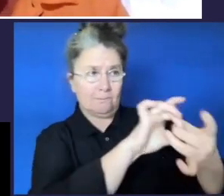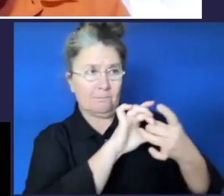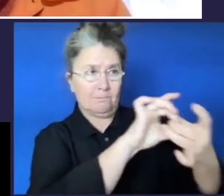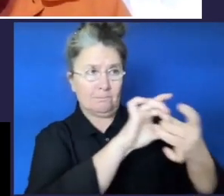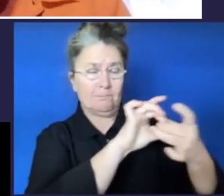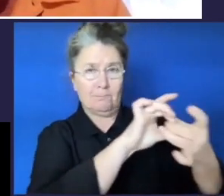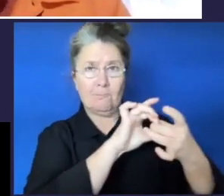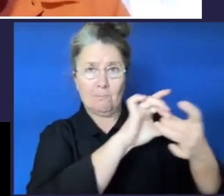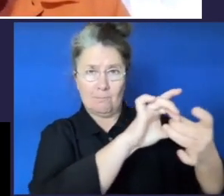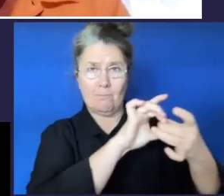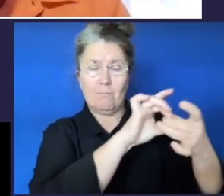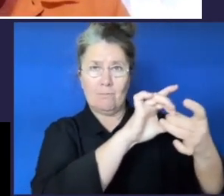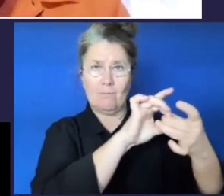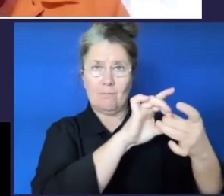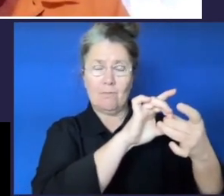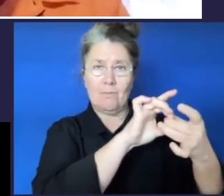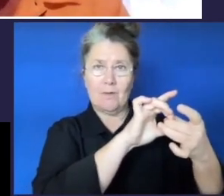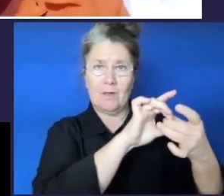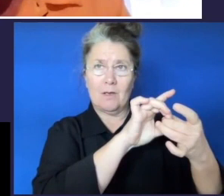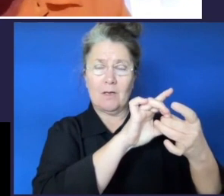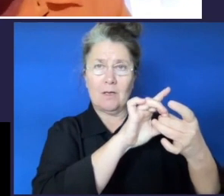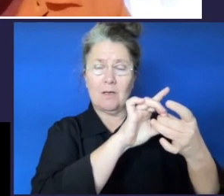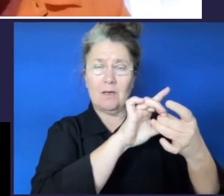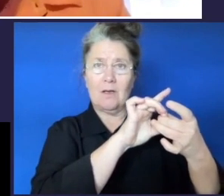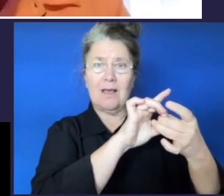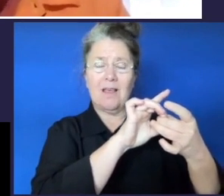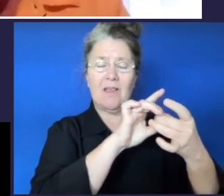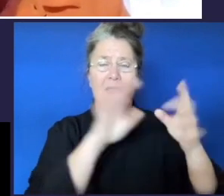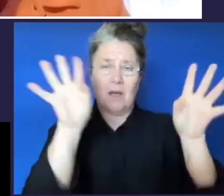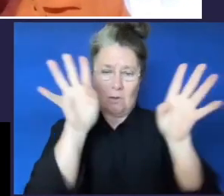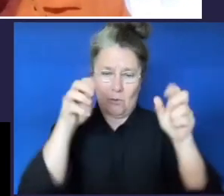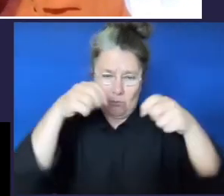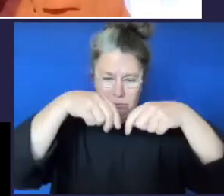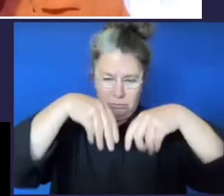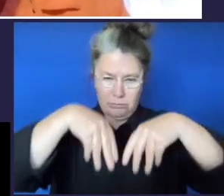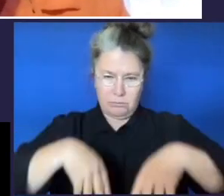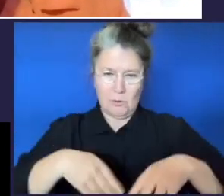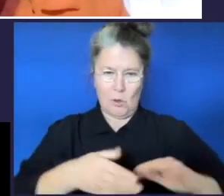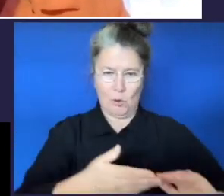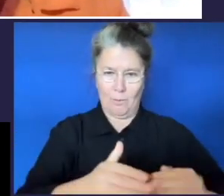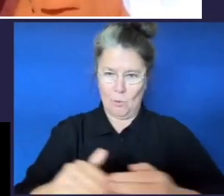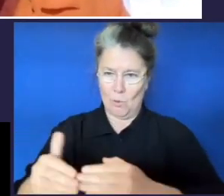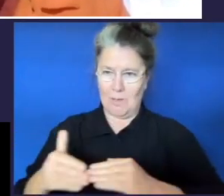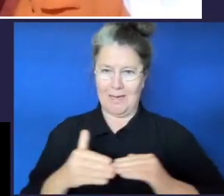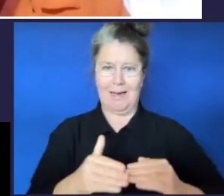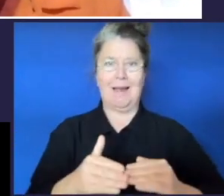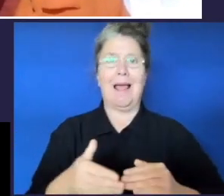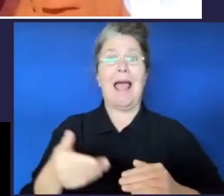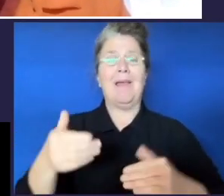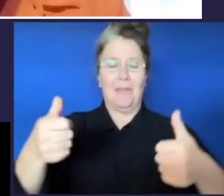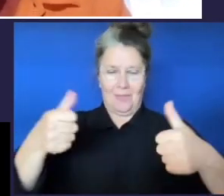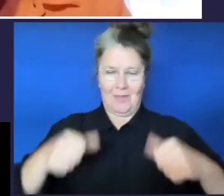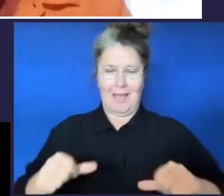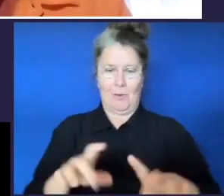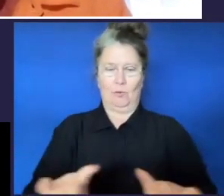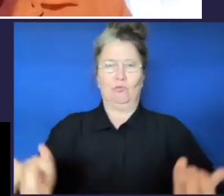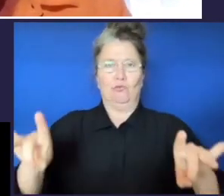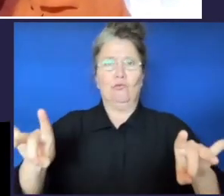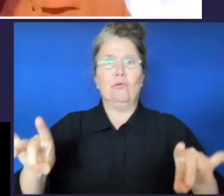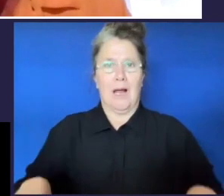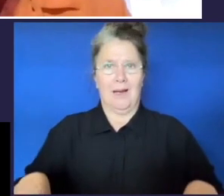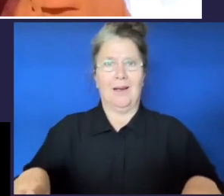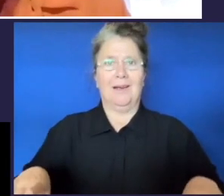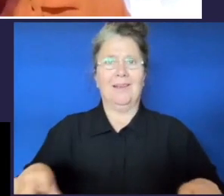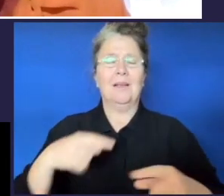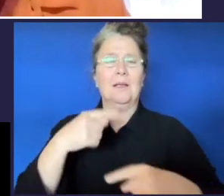to communities and then the nation as a whole um so um it's